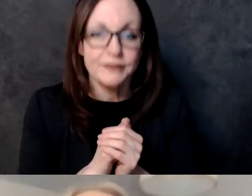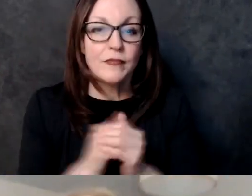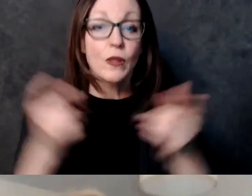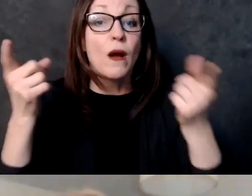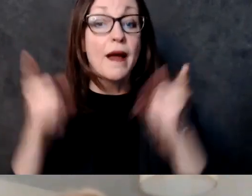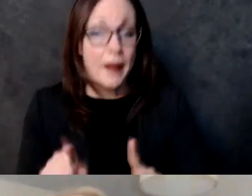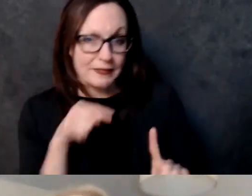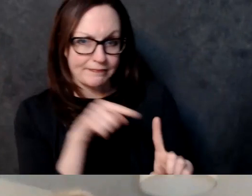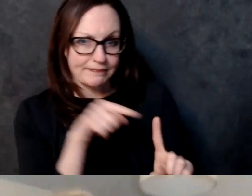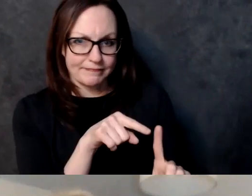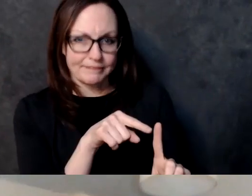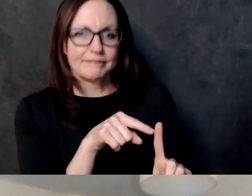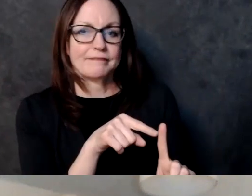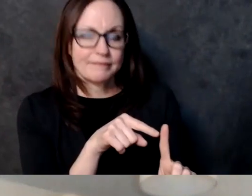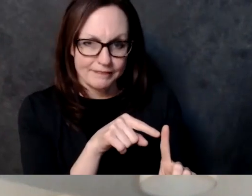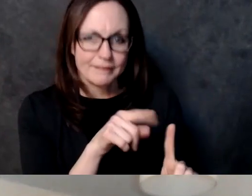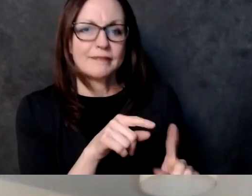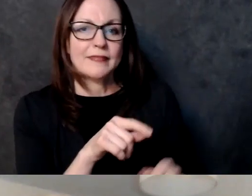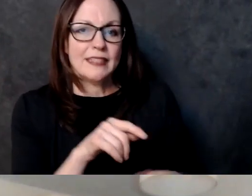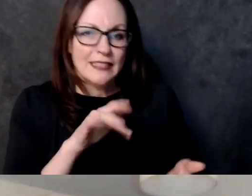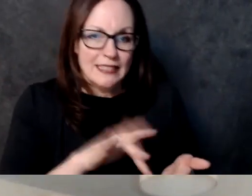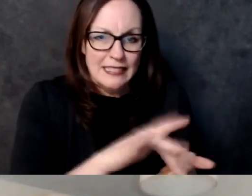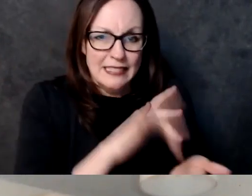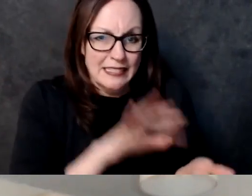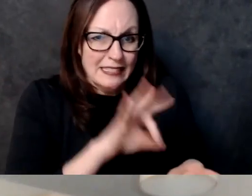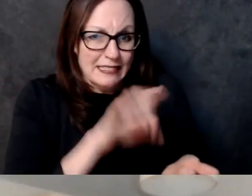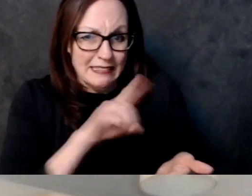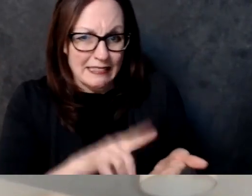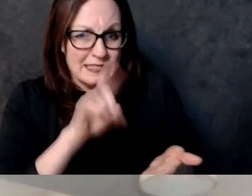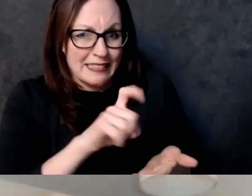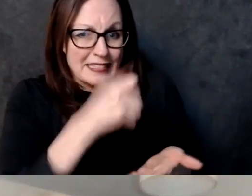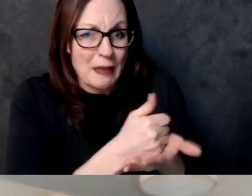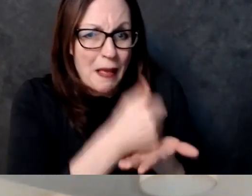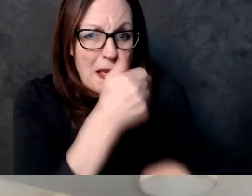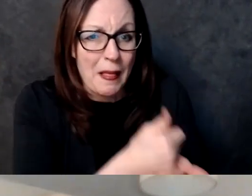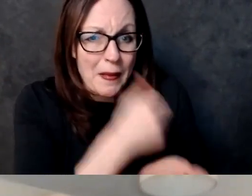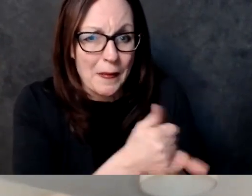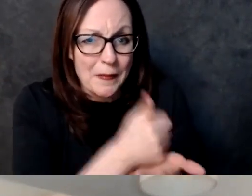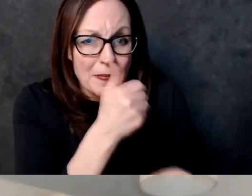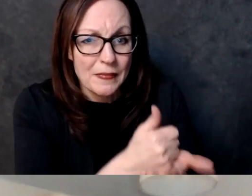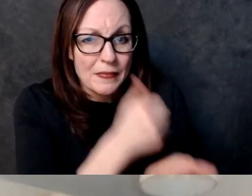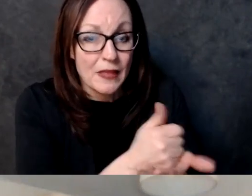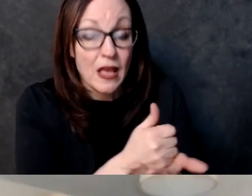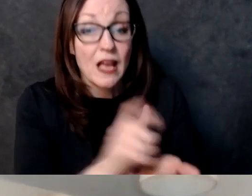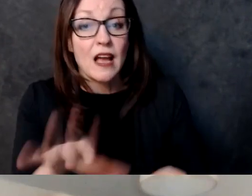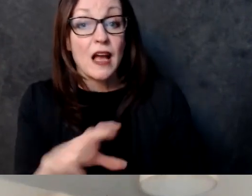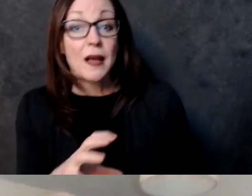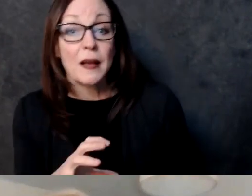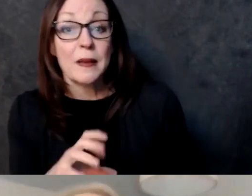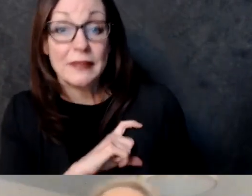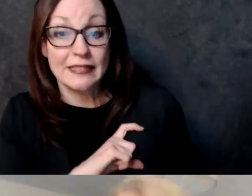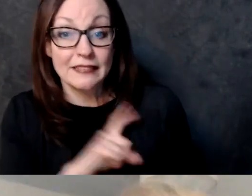and who's worked in social service agencies myself for you know for almost two decades it's very you know first off